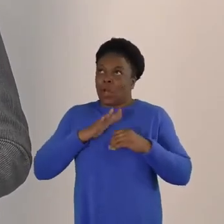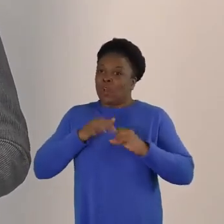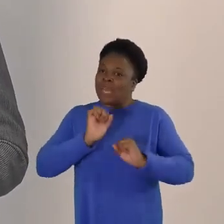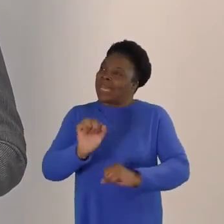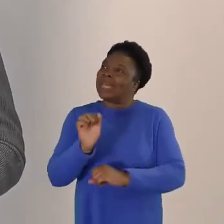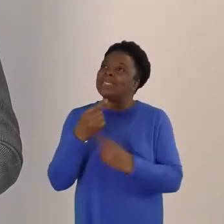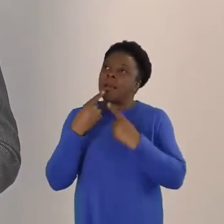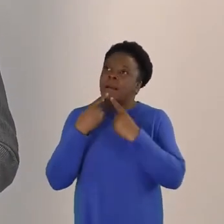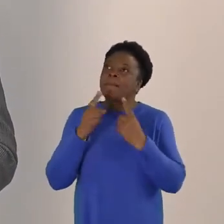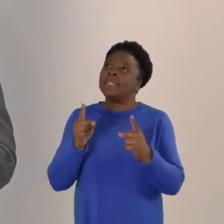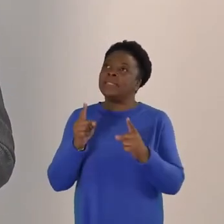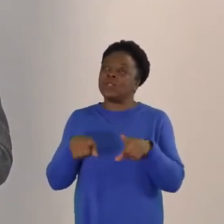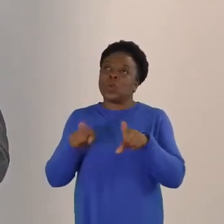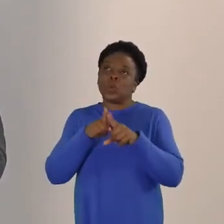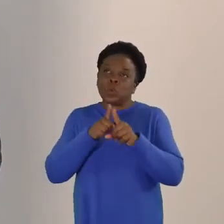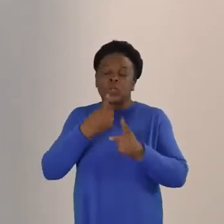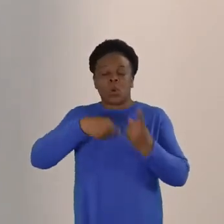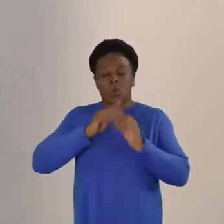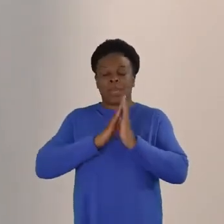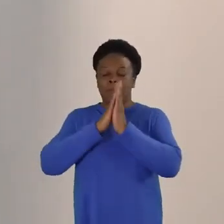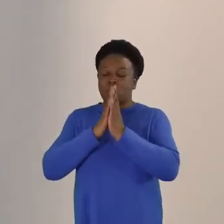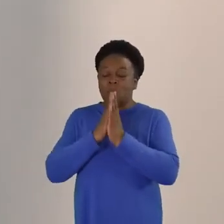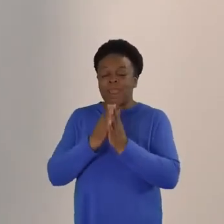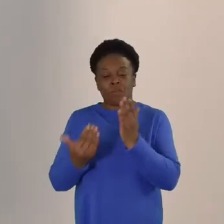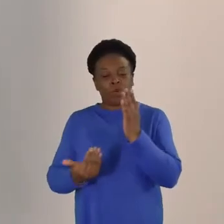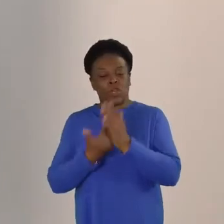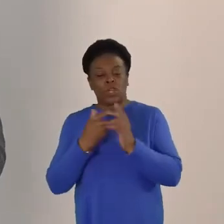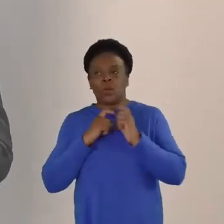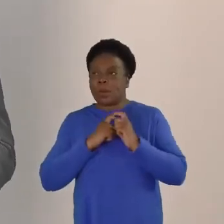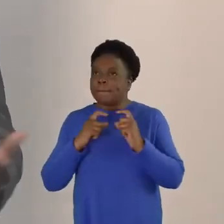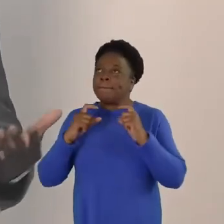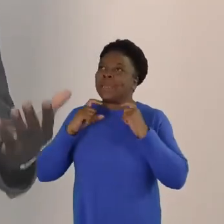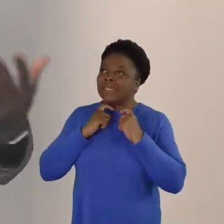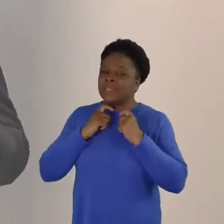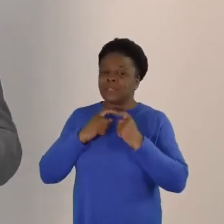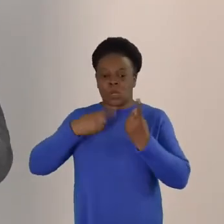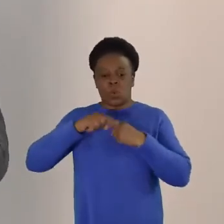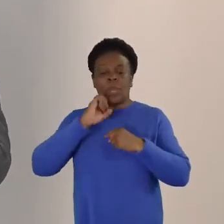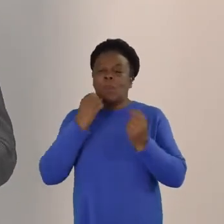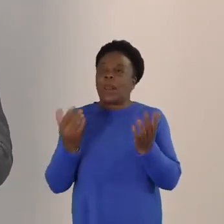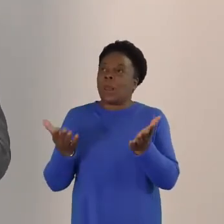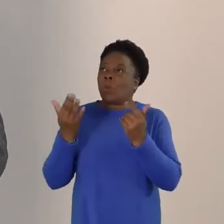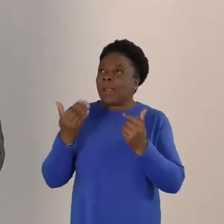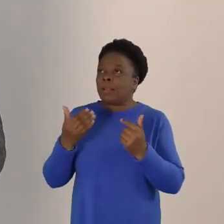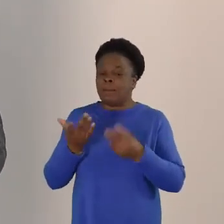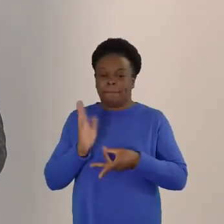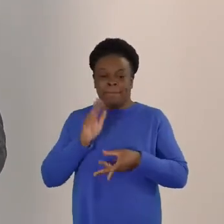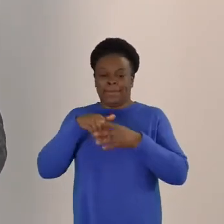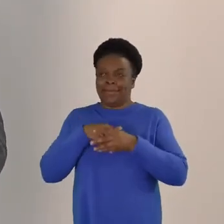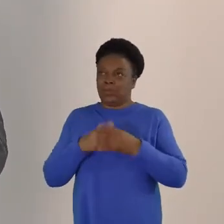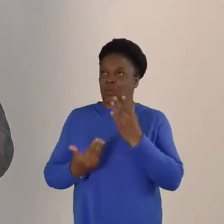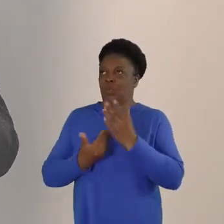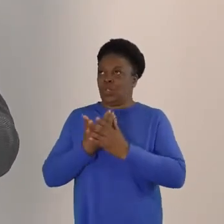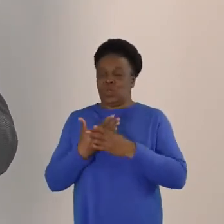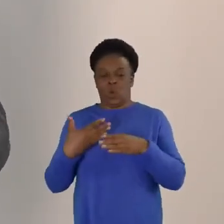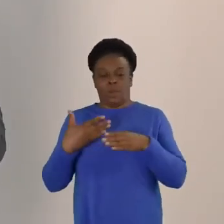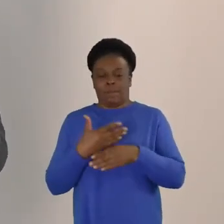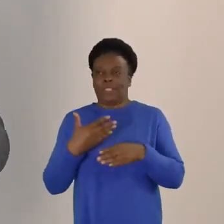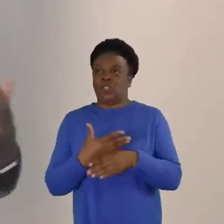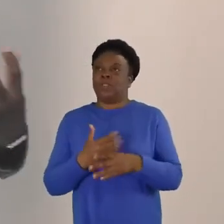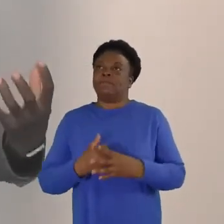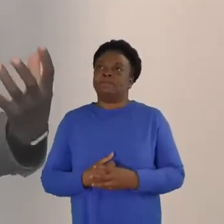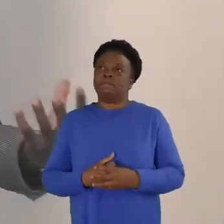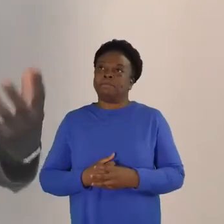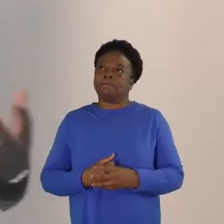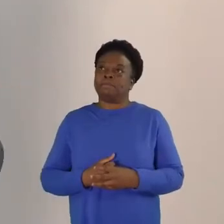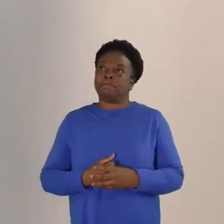ministers that will be welcomed into fellowship. And so, Father, we know and we understand that if we will make